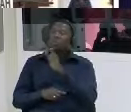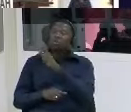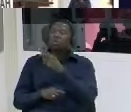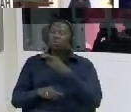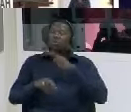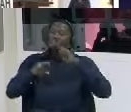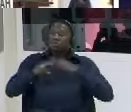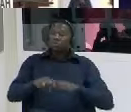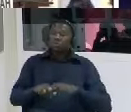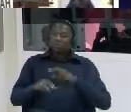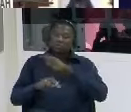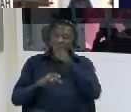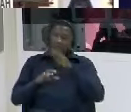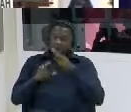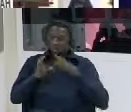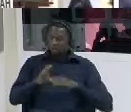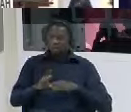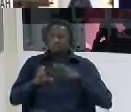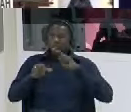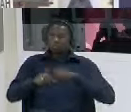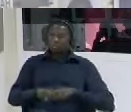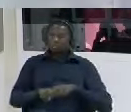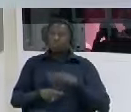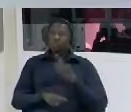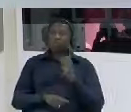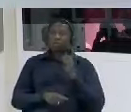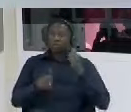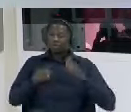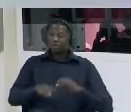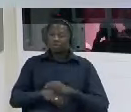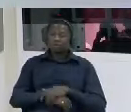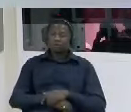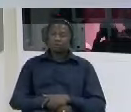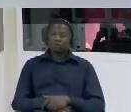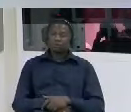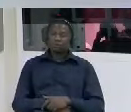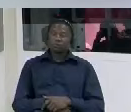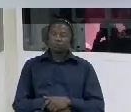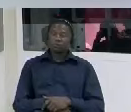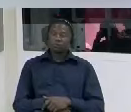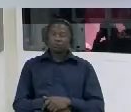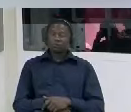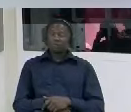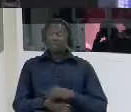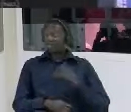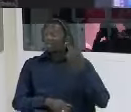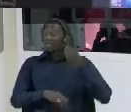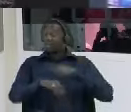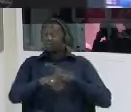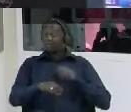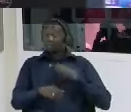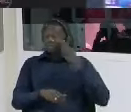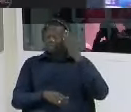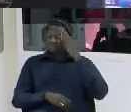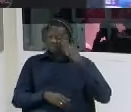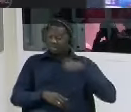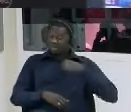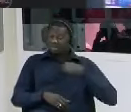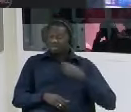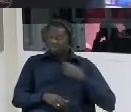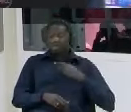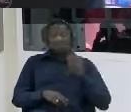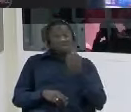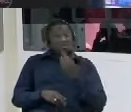seat anyway i i term myself still the bona fide member of the national assembly in my constituency because